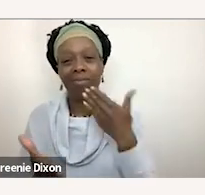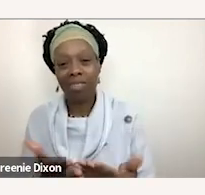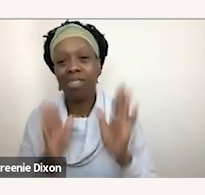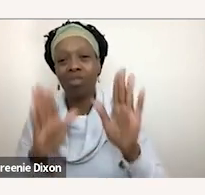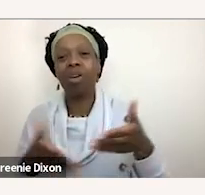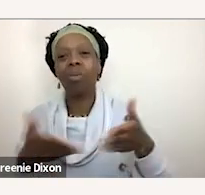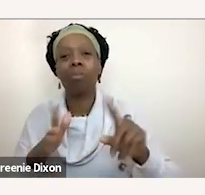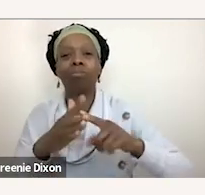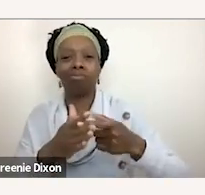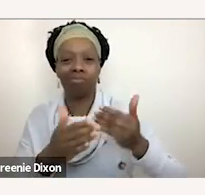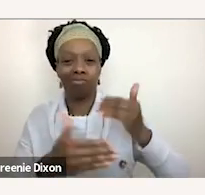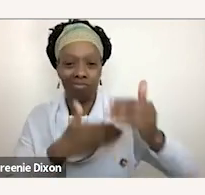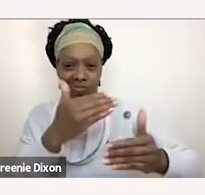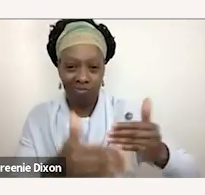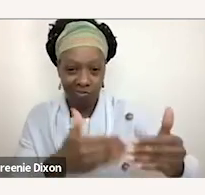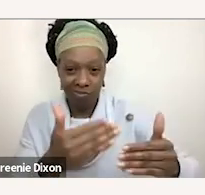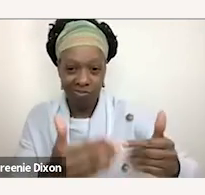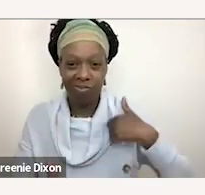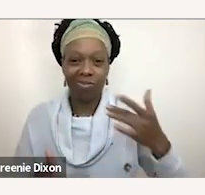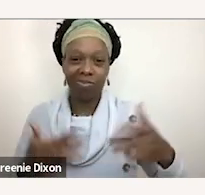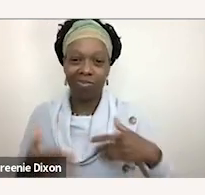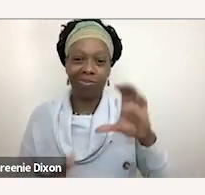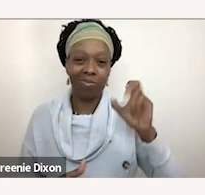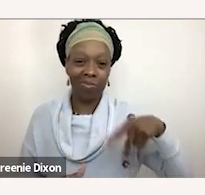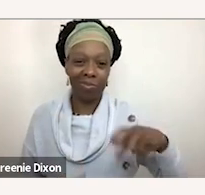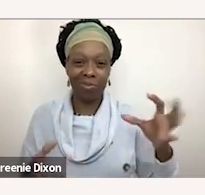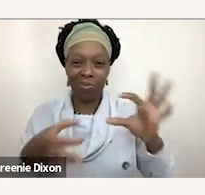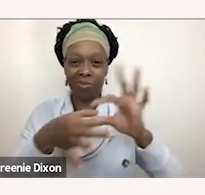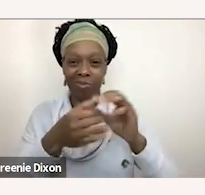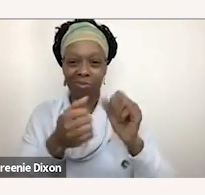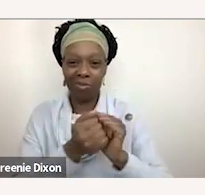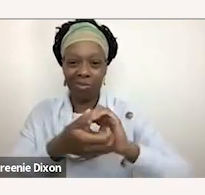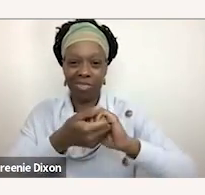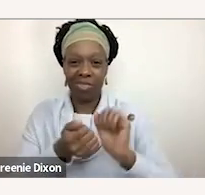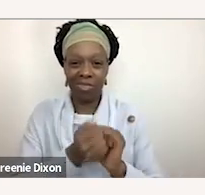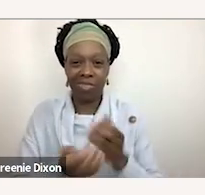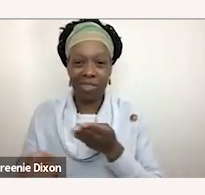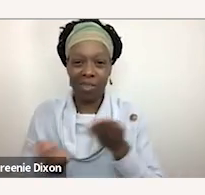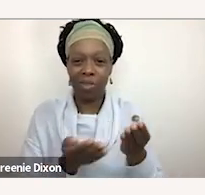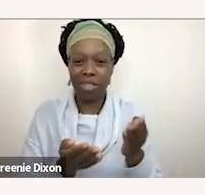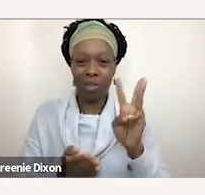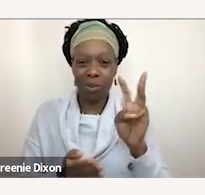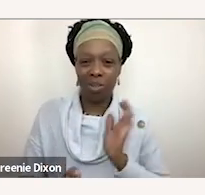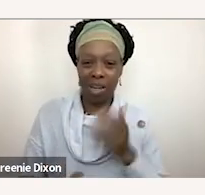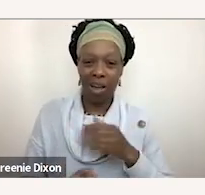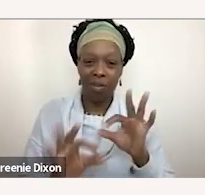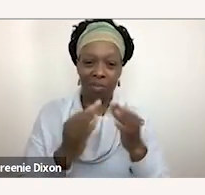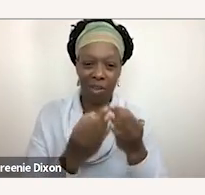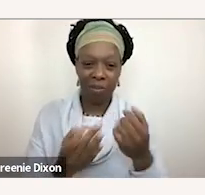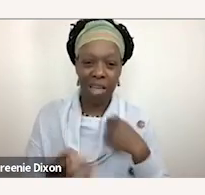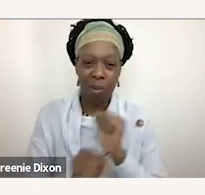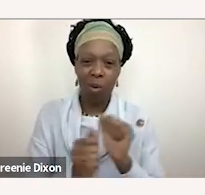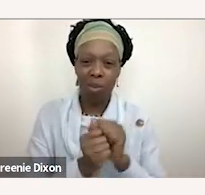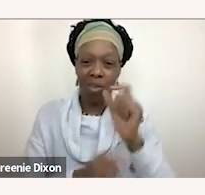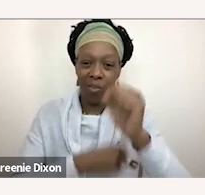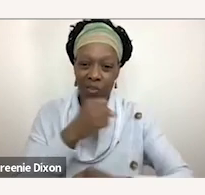series uh i'm just i'm so excited that cpf has partnered with us to bring these sessions to our families uh i've been working with you all for years